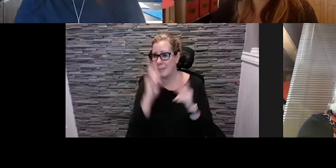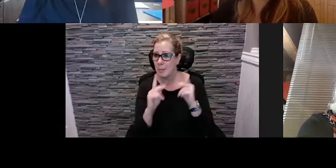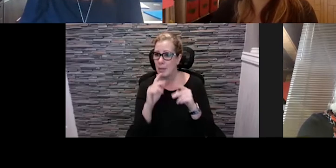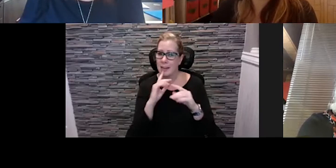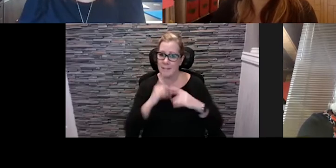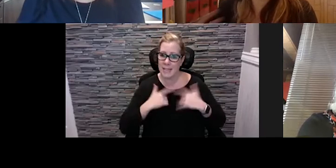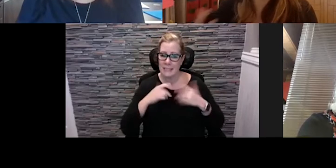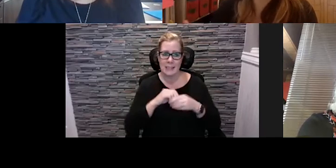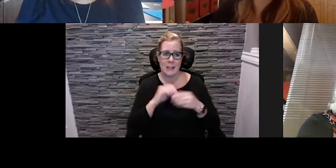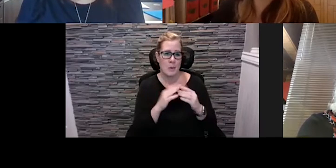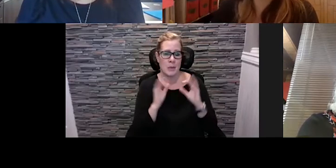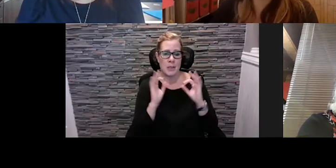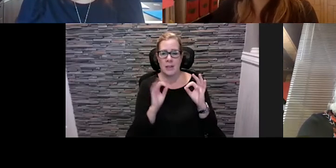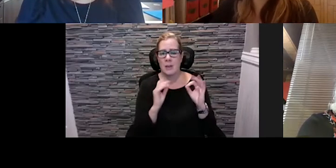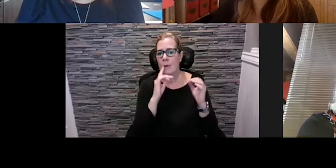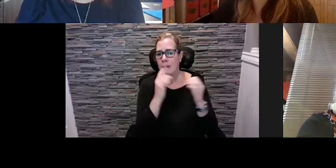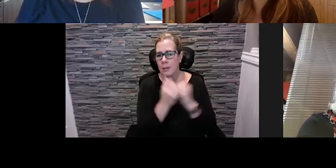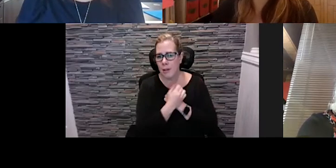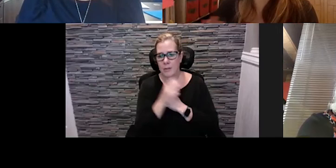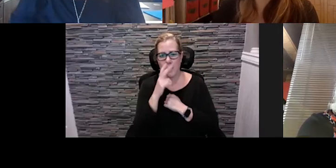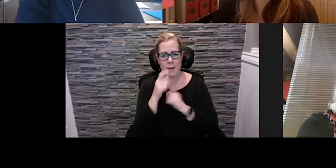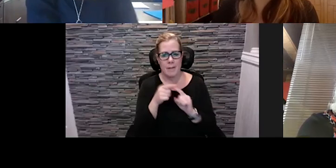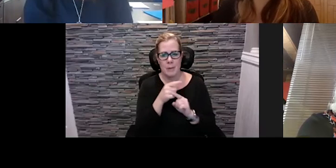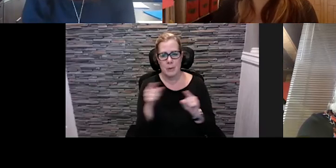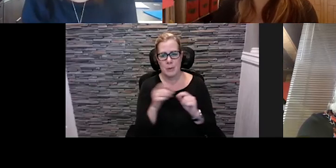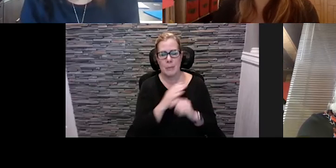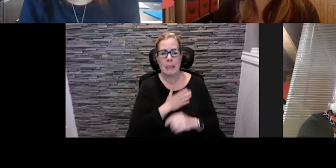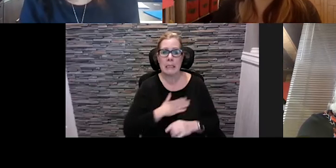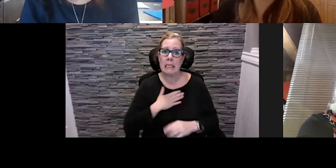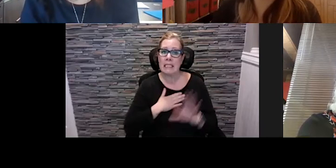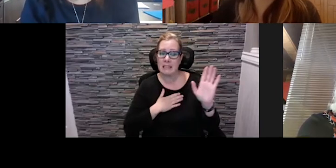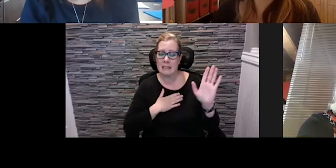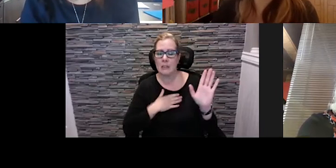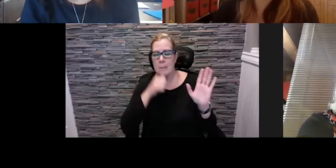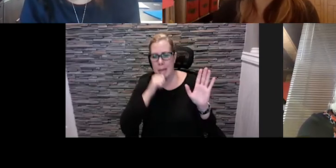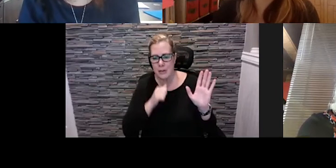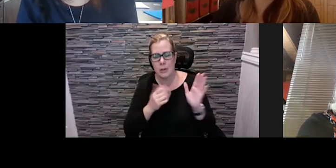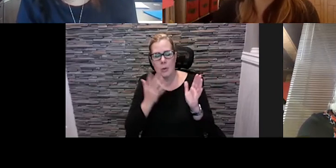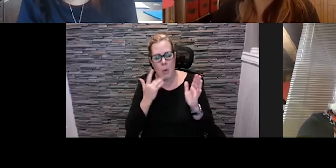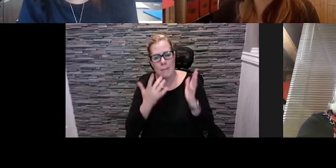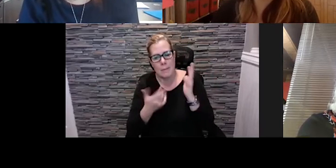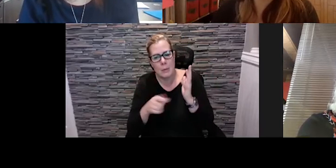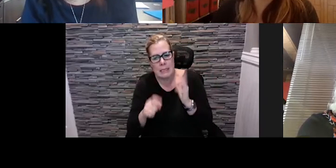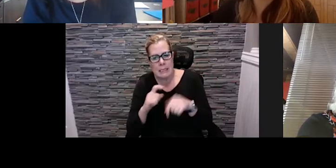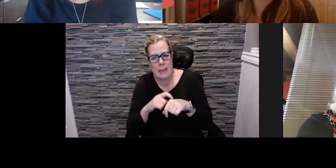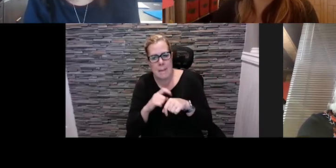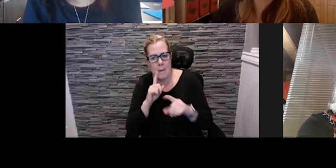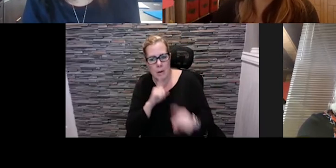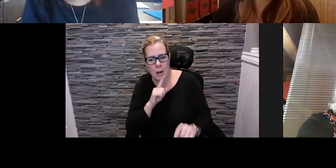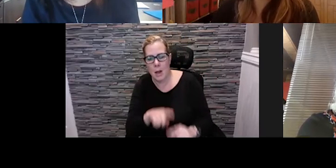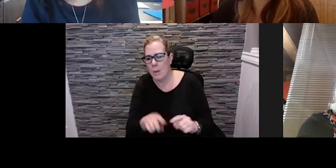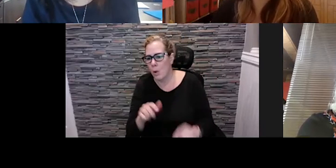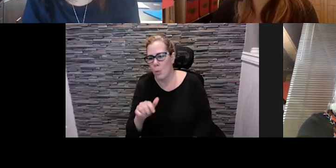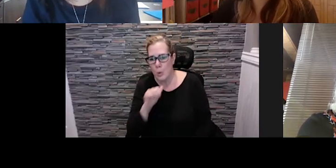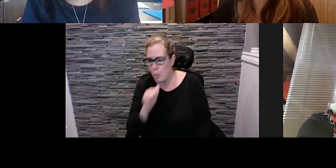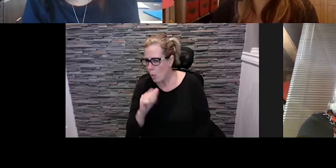uh we love to hear from you um please bear with us it might take us a little while to respond but we certainly won't ignore you